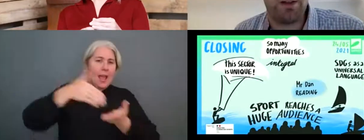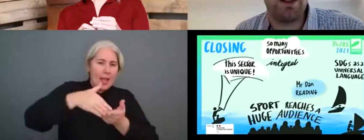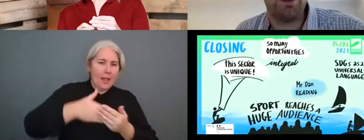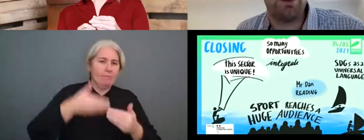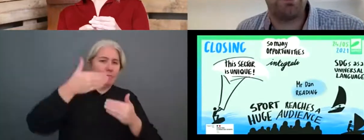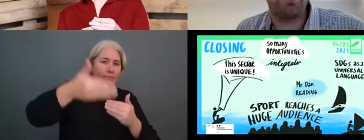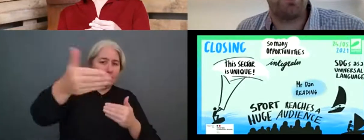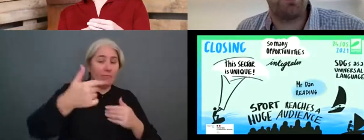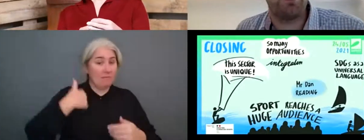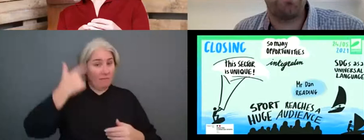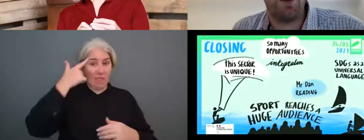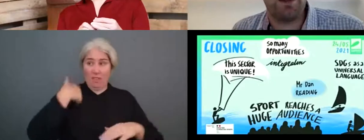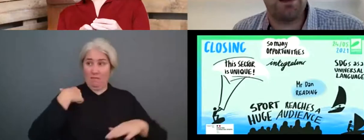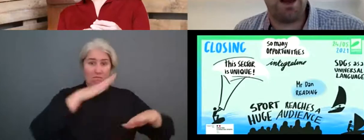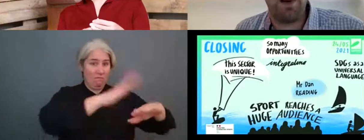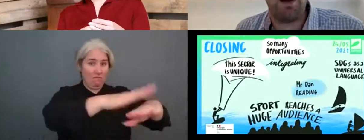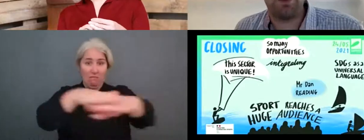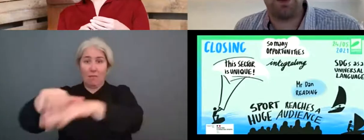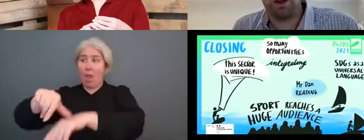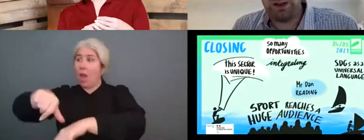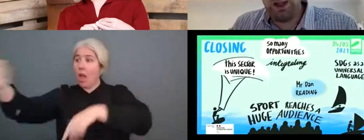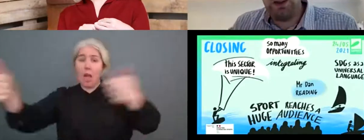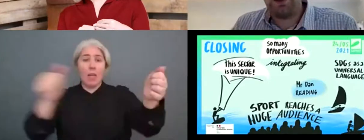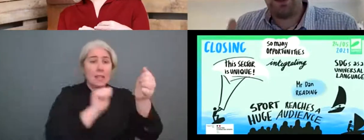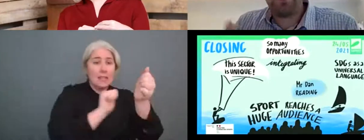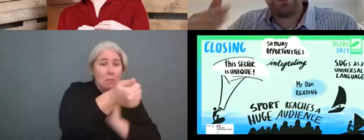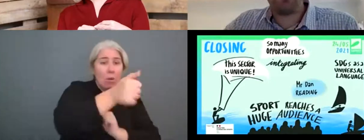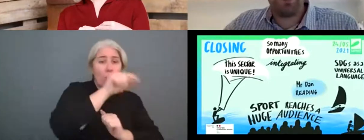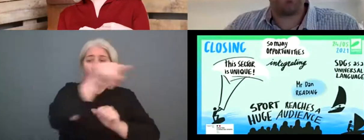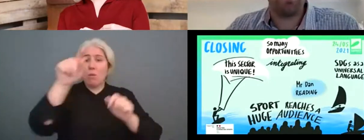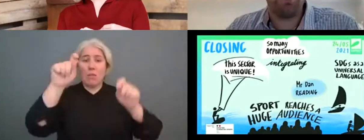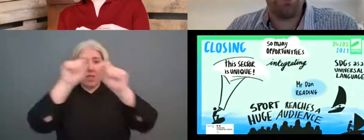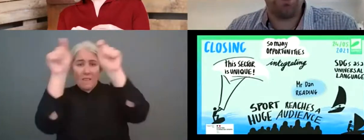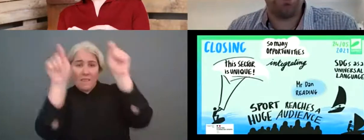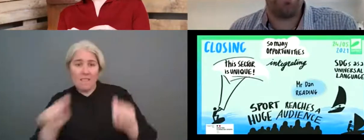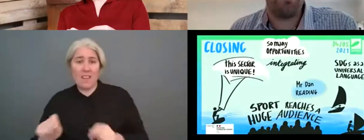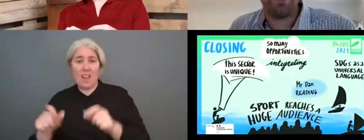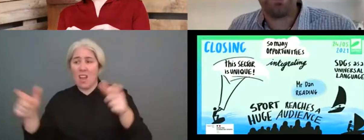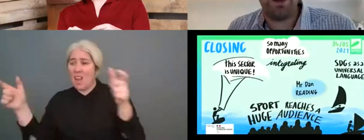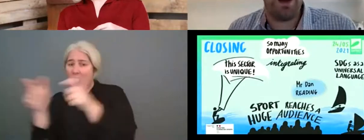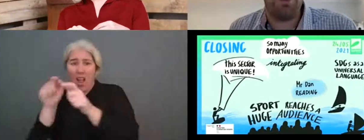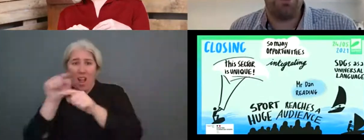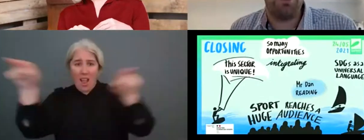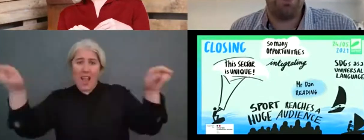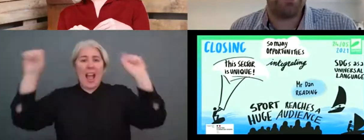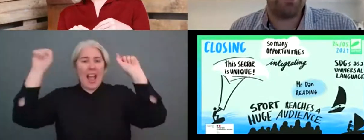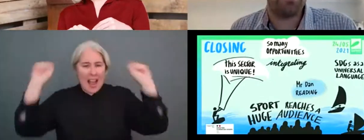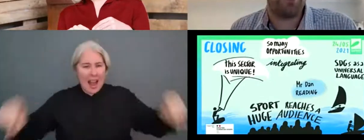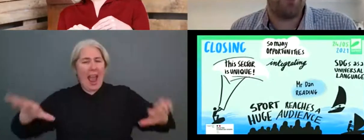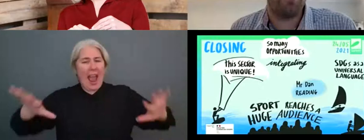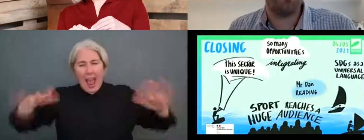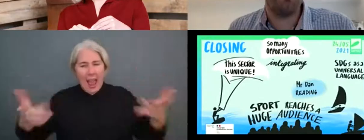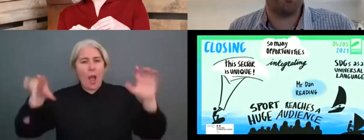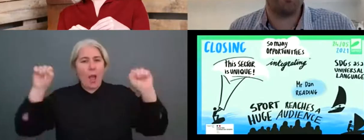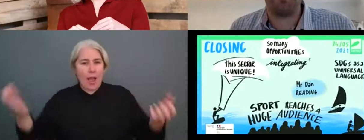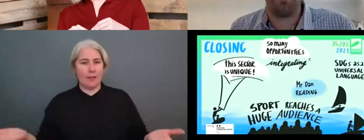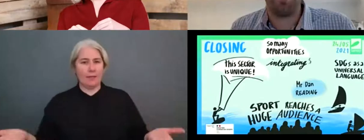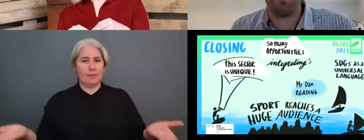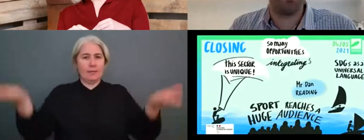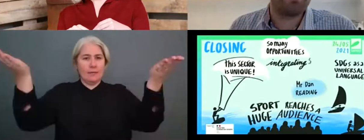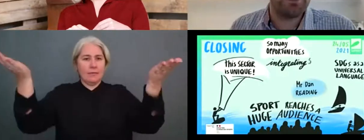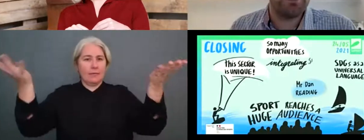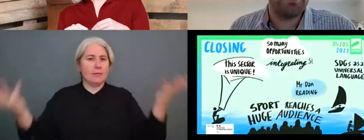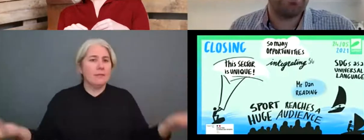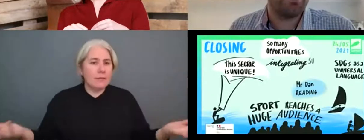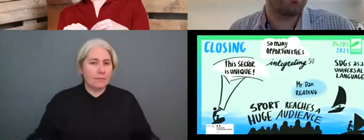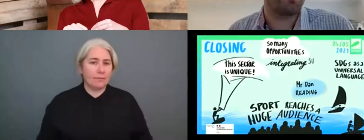other organizations to, to find about, you you can have incremental improvements, but find out how that's perceived. Some of it might